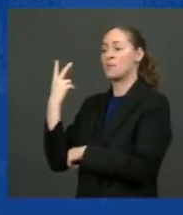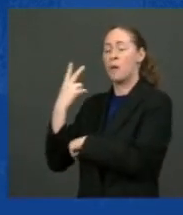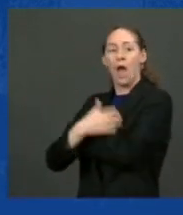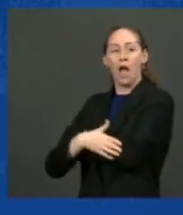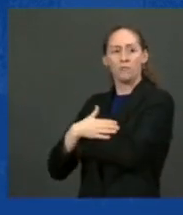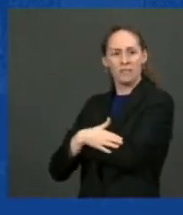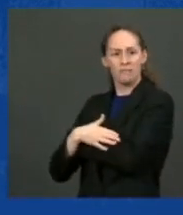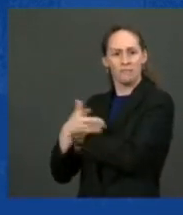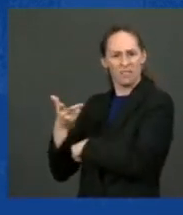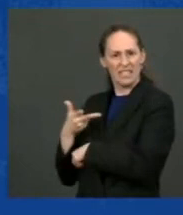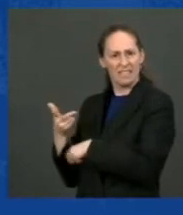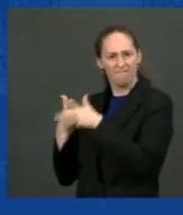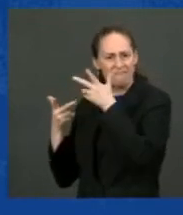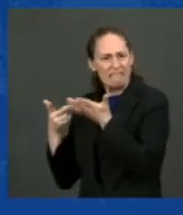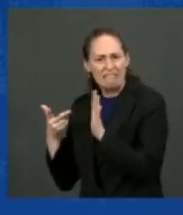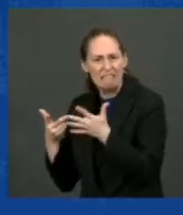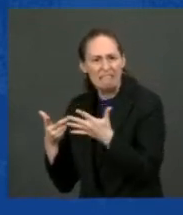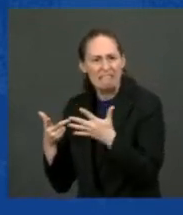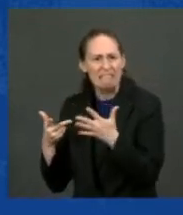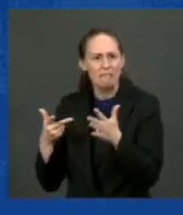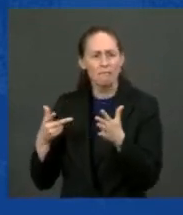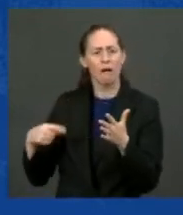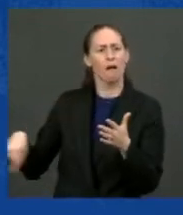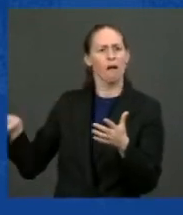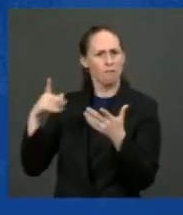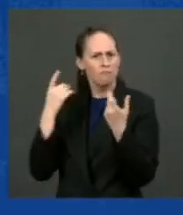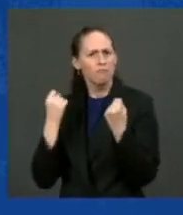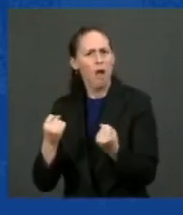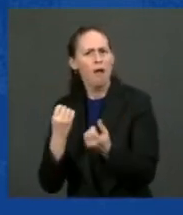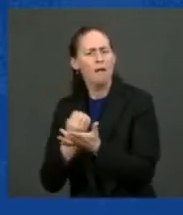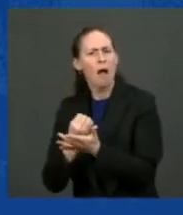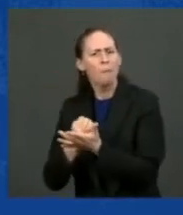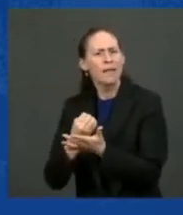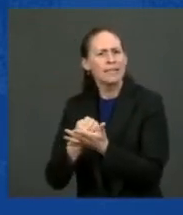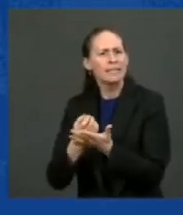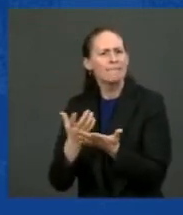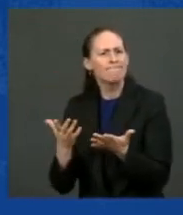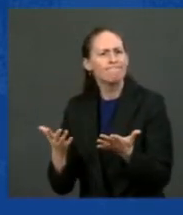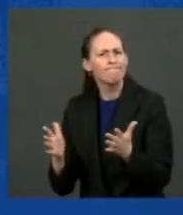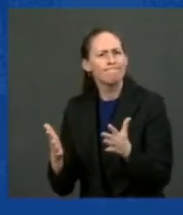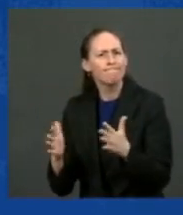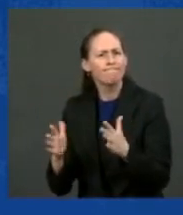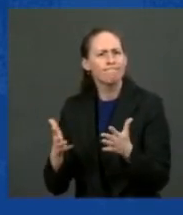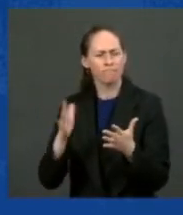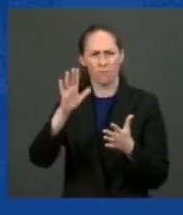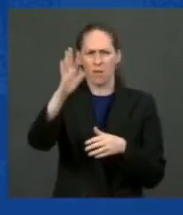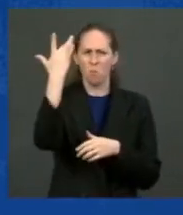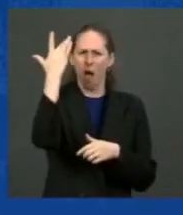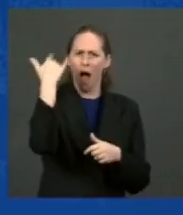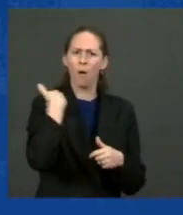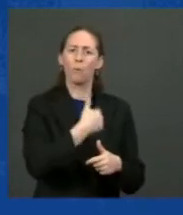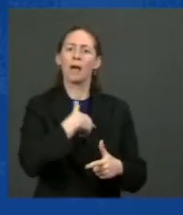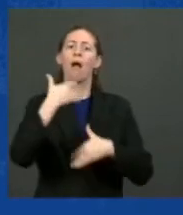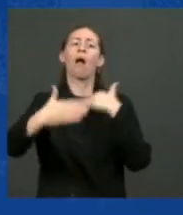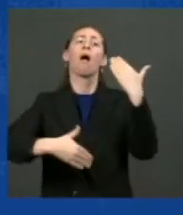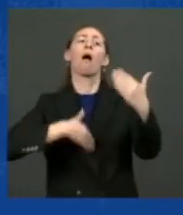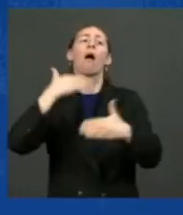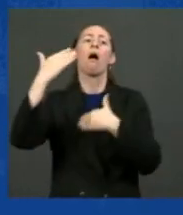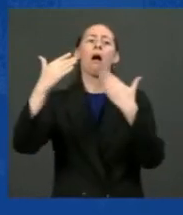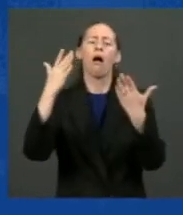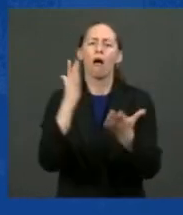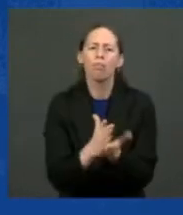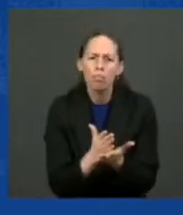bunch of malarkey. We a strong economy. We've taken our foot off the gas. We've taken, we just, I don't know what's happened.